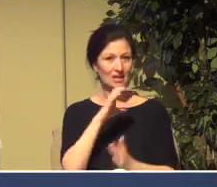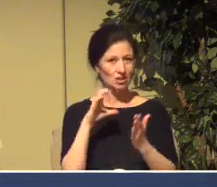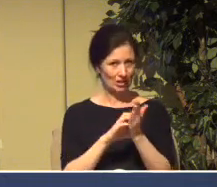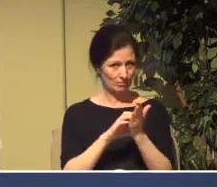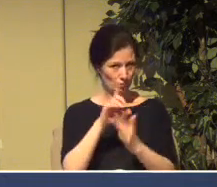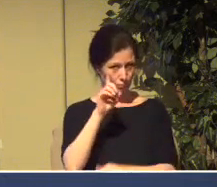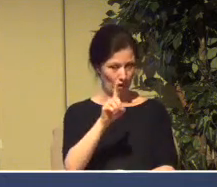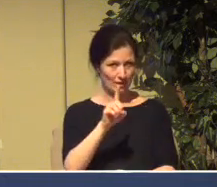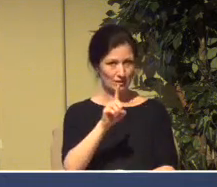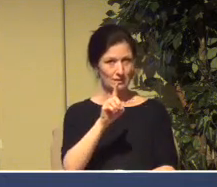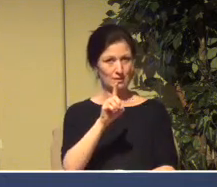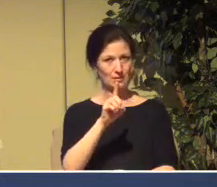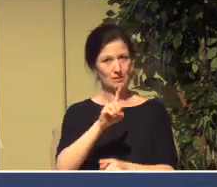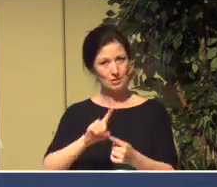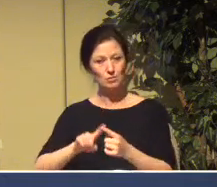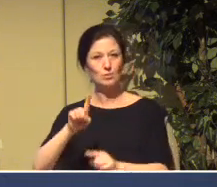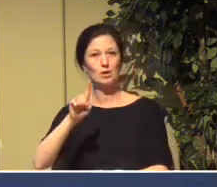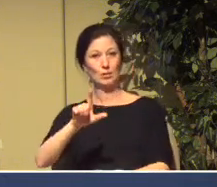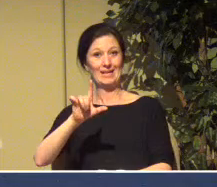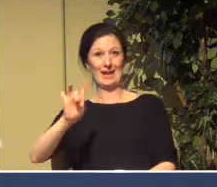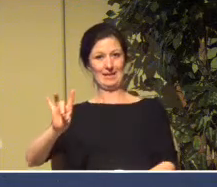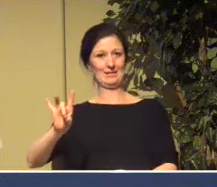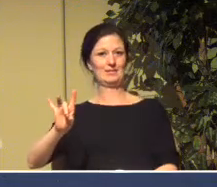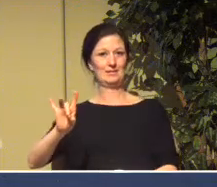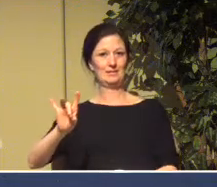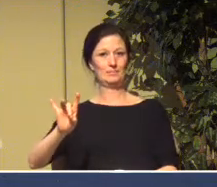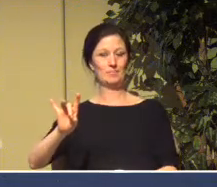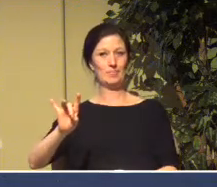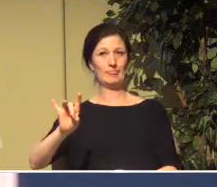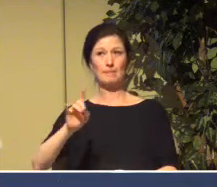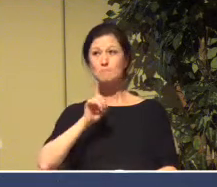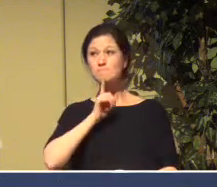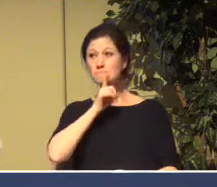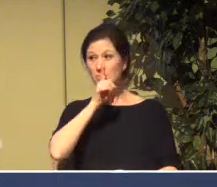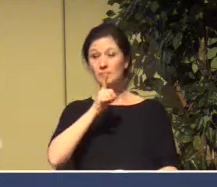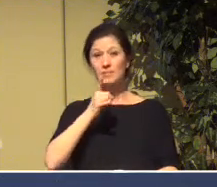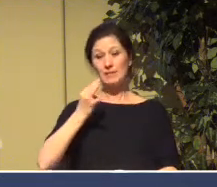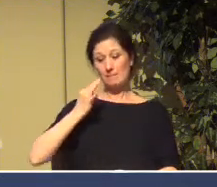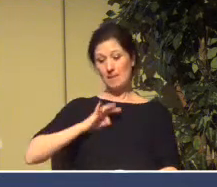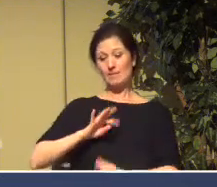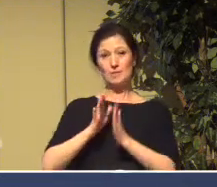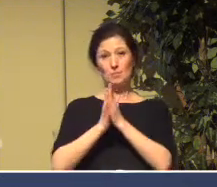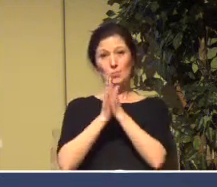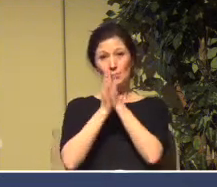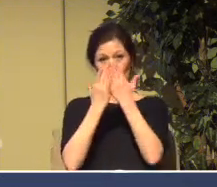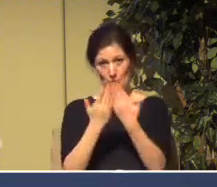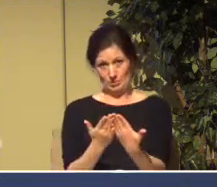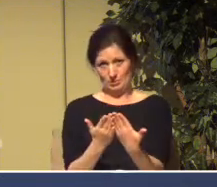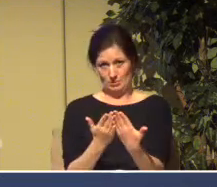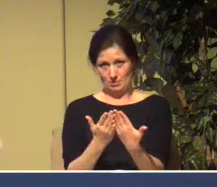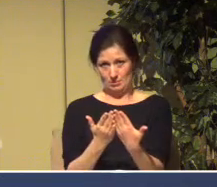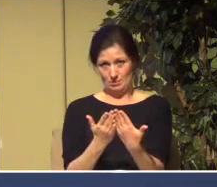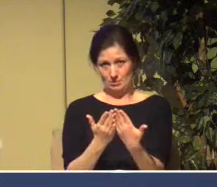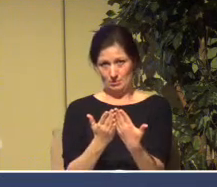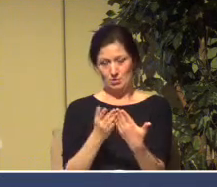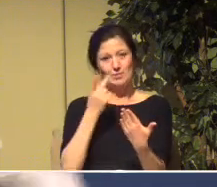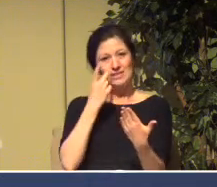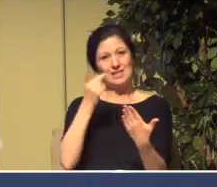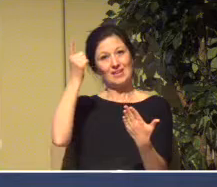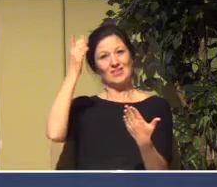Read about the outpouring of the Holy Spirit and it really is a book about the Holy Spirit in many different ways.